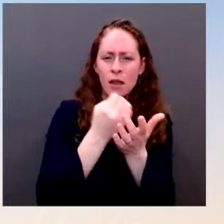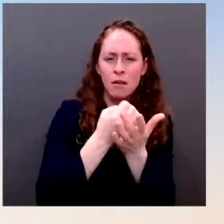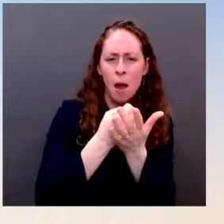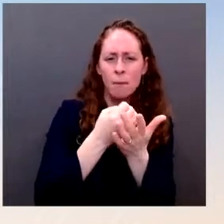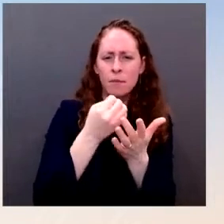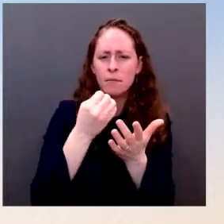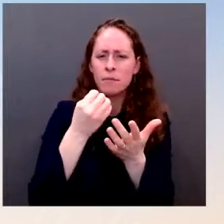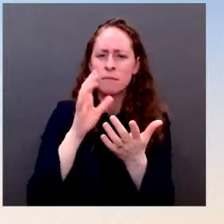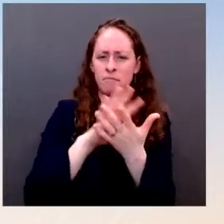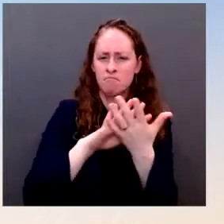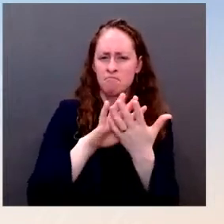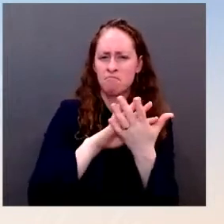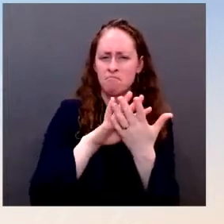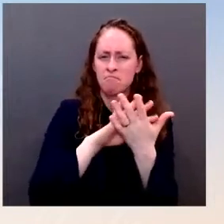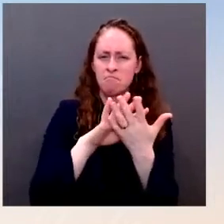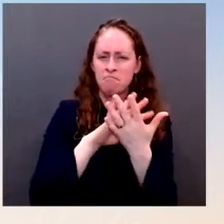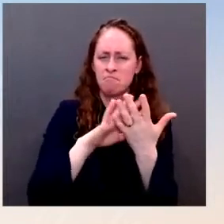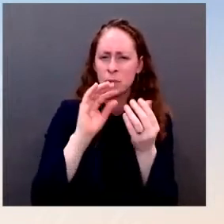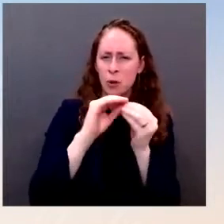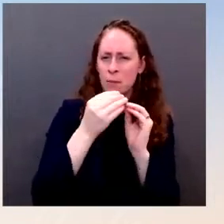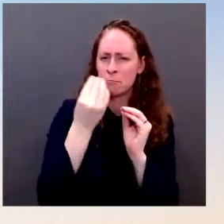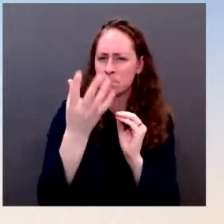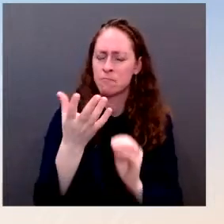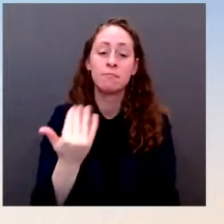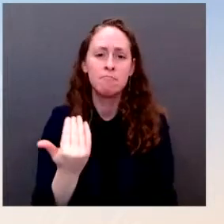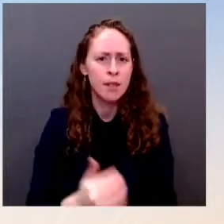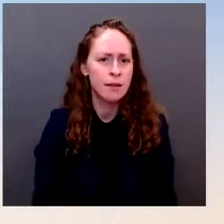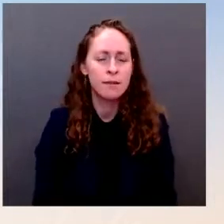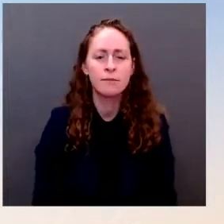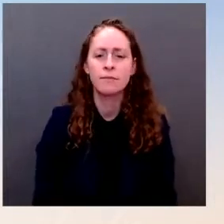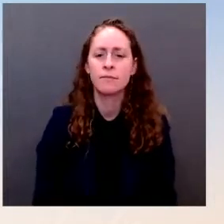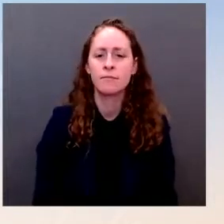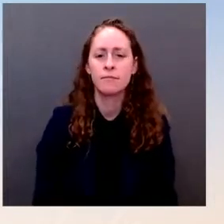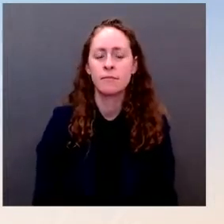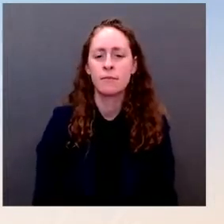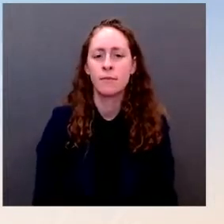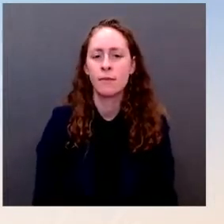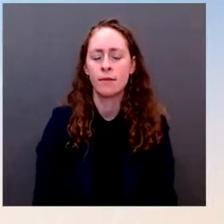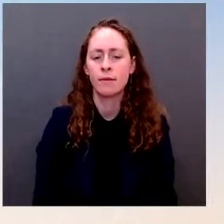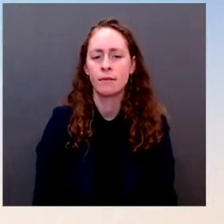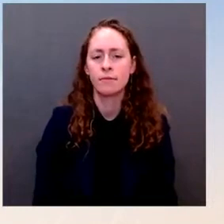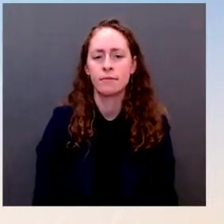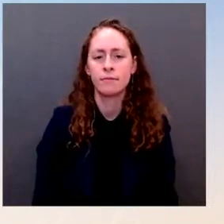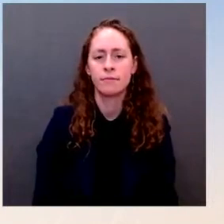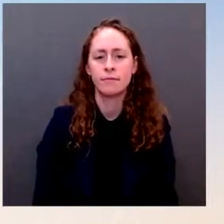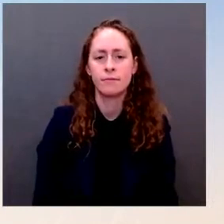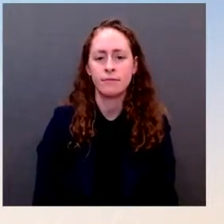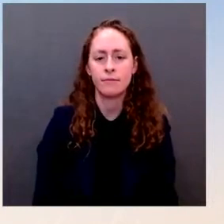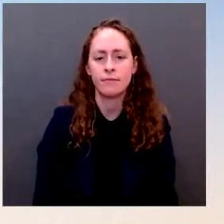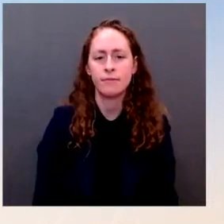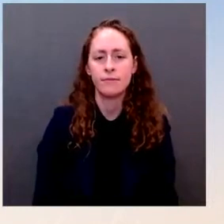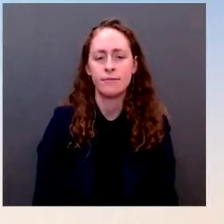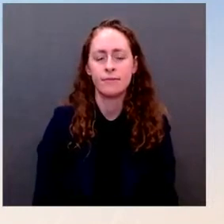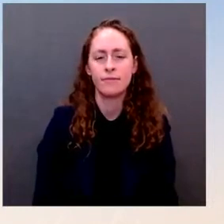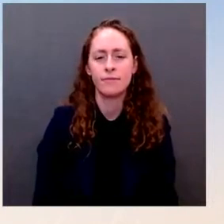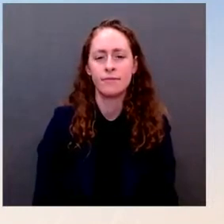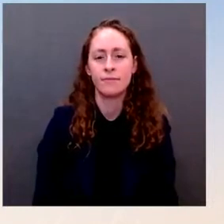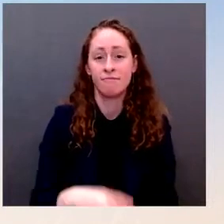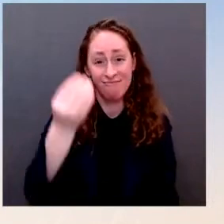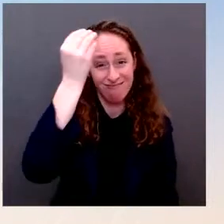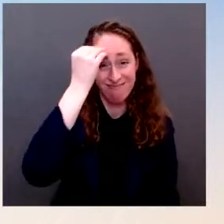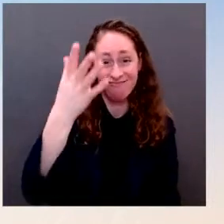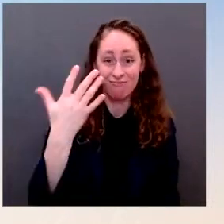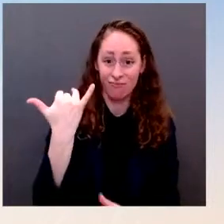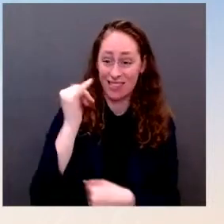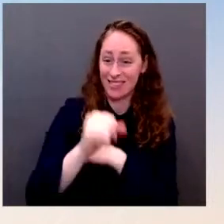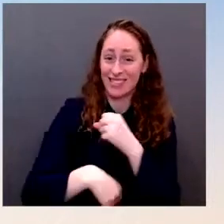back to the revisions made as a part of the report this morning, the largest year of economic- of job creation ever in American history. Those are certainly